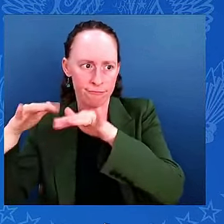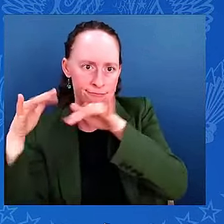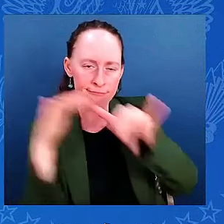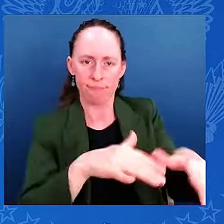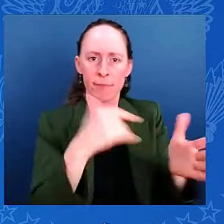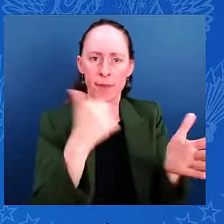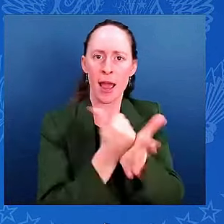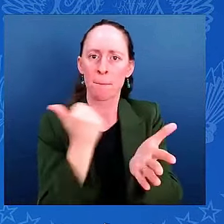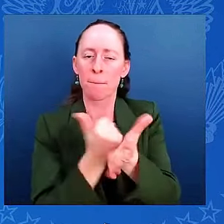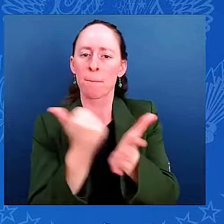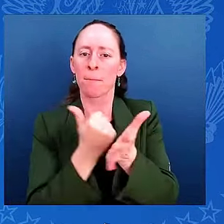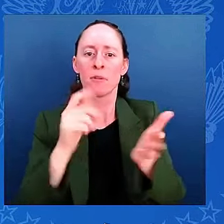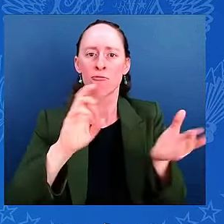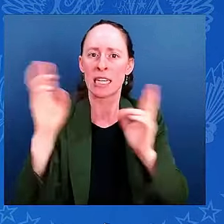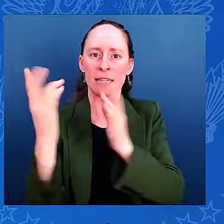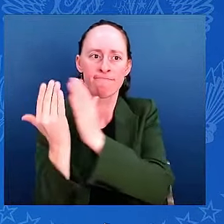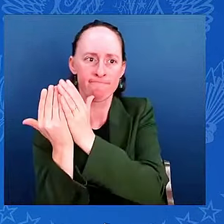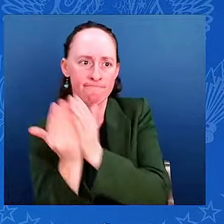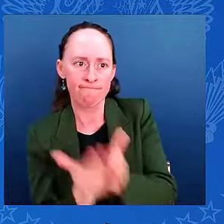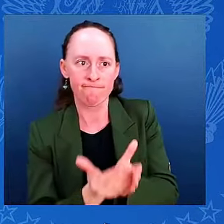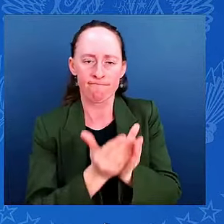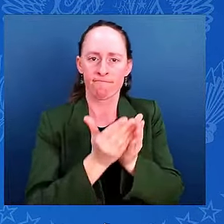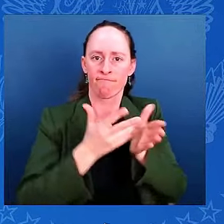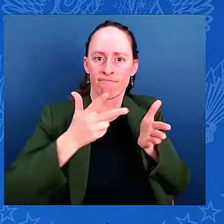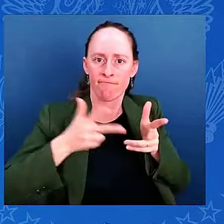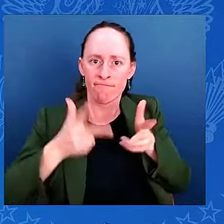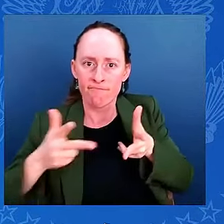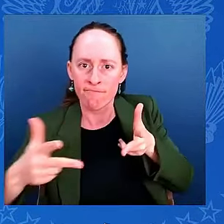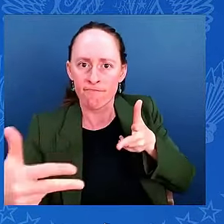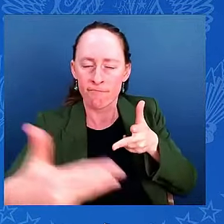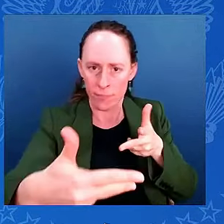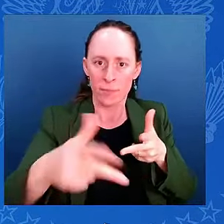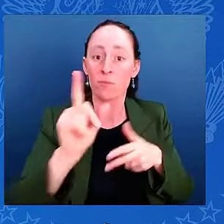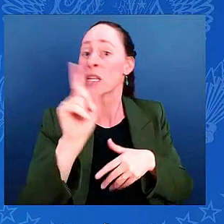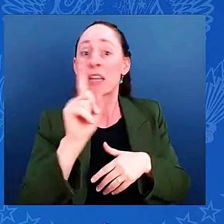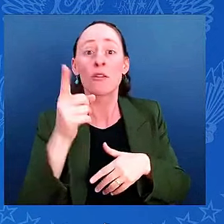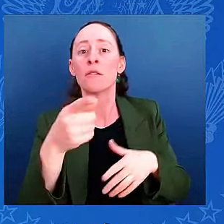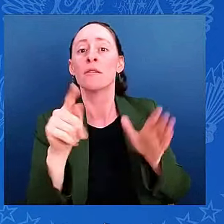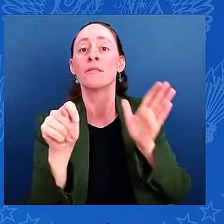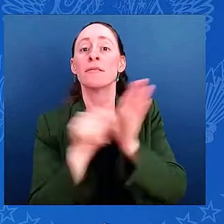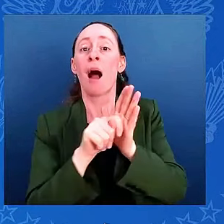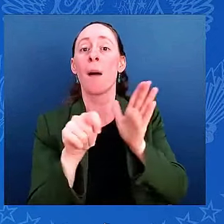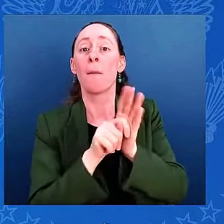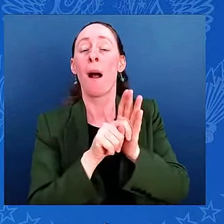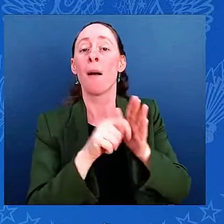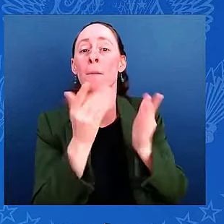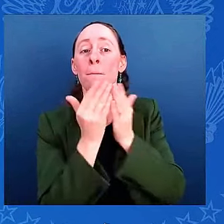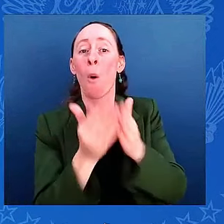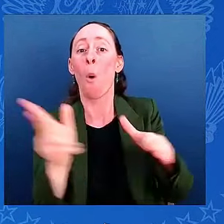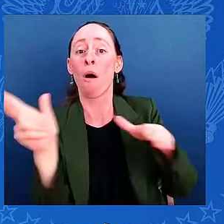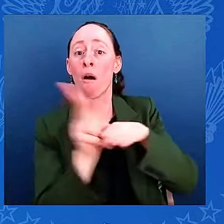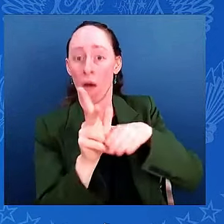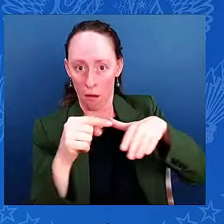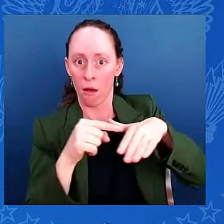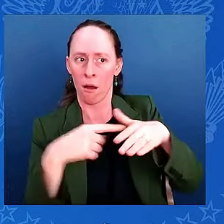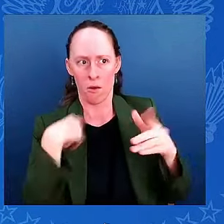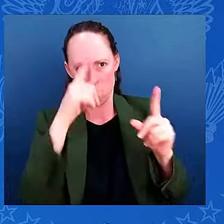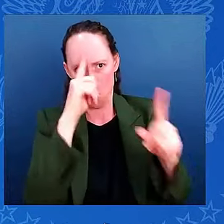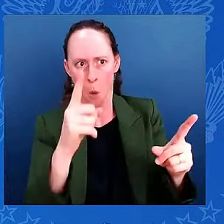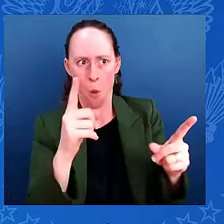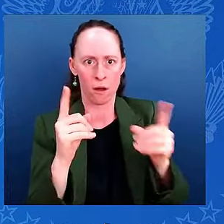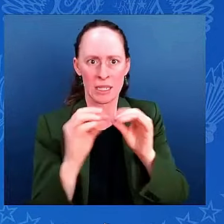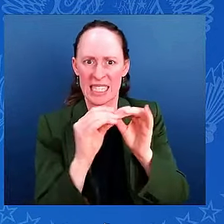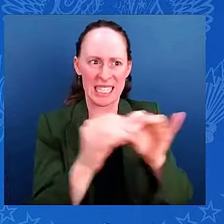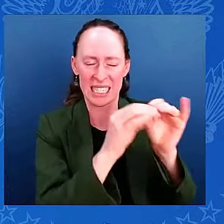clear earlier today to the folks who have been impacted by Helene. This impact will be now impacted